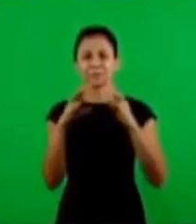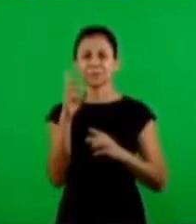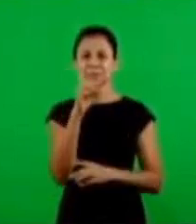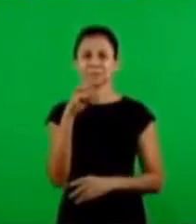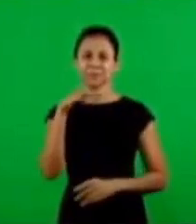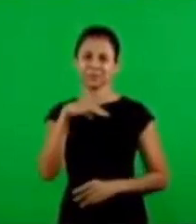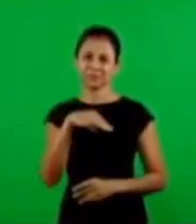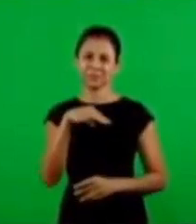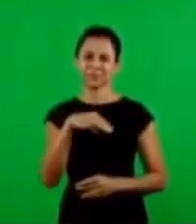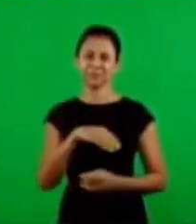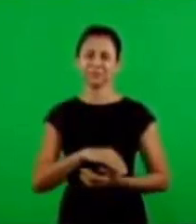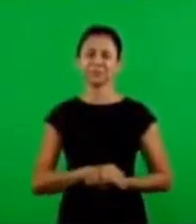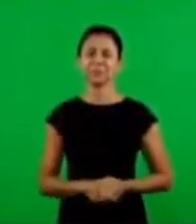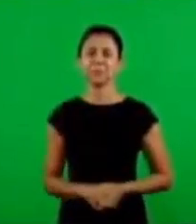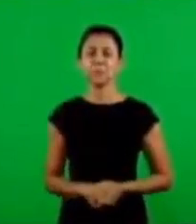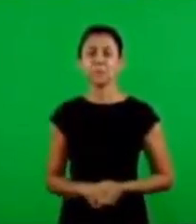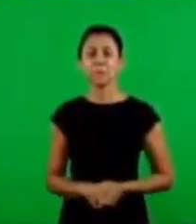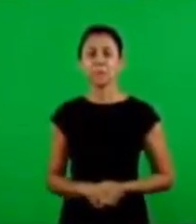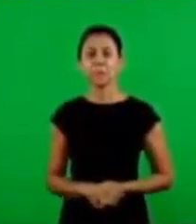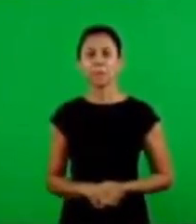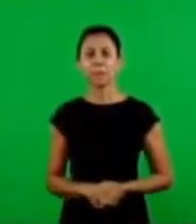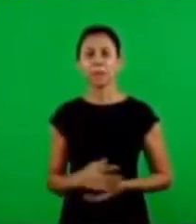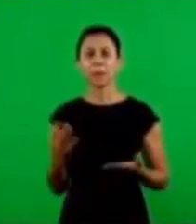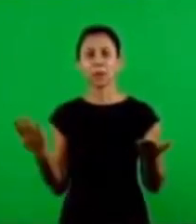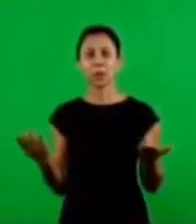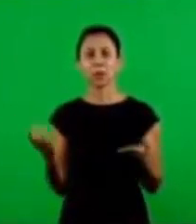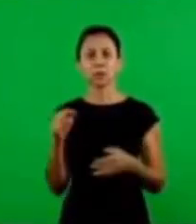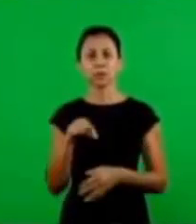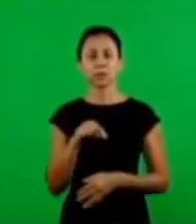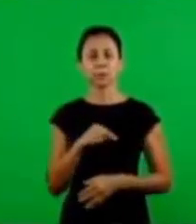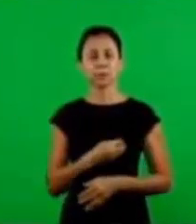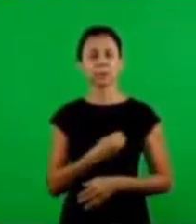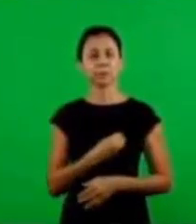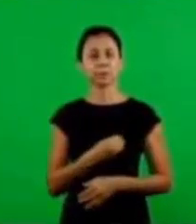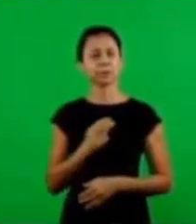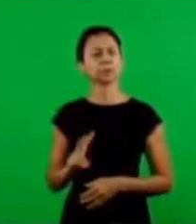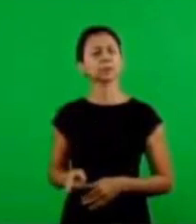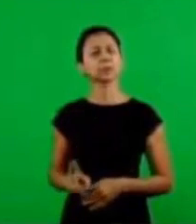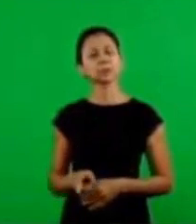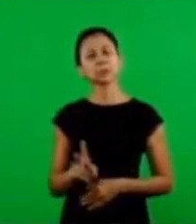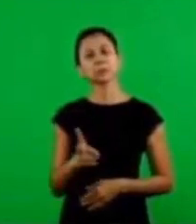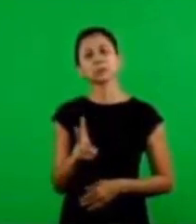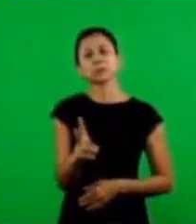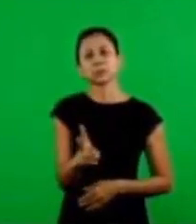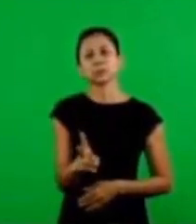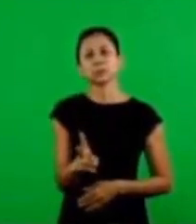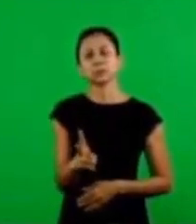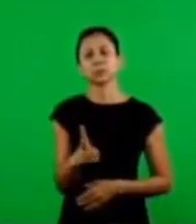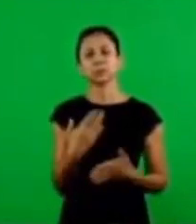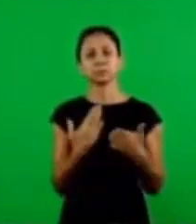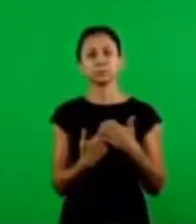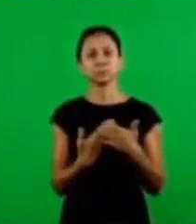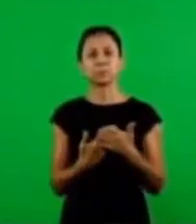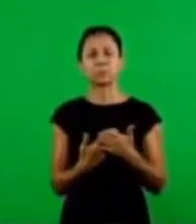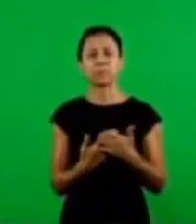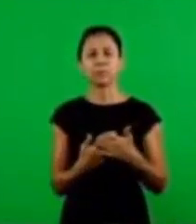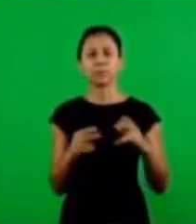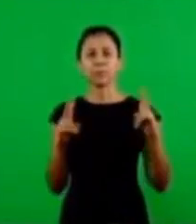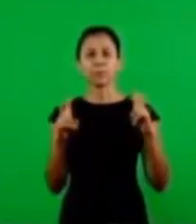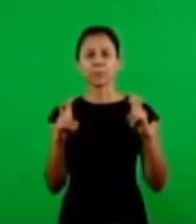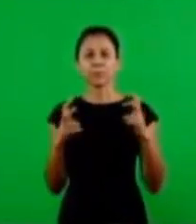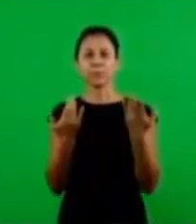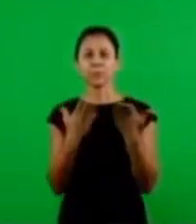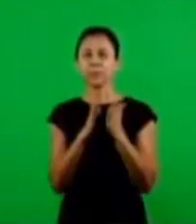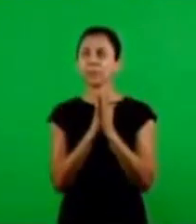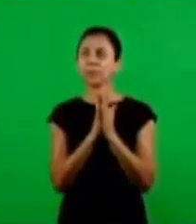in the morning of Domingos Martins. We are here this morning, giving, proceeding our study